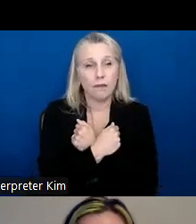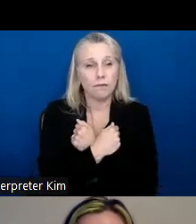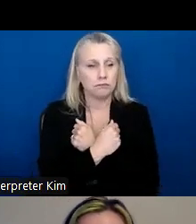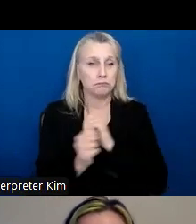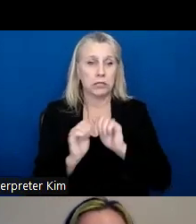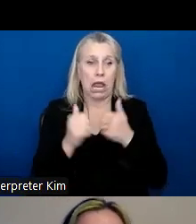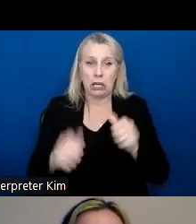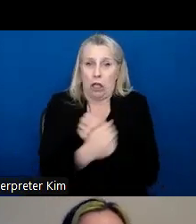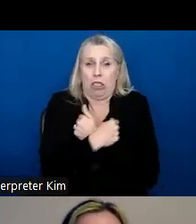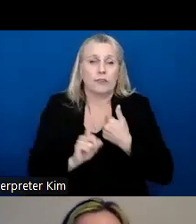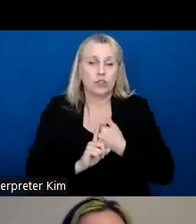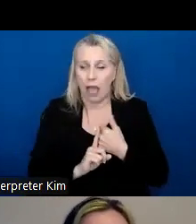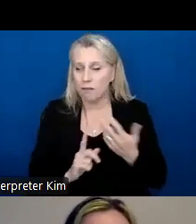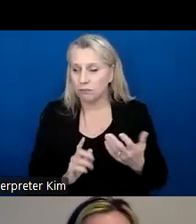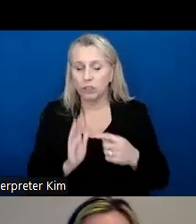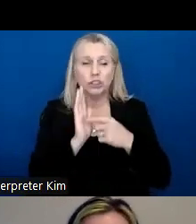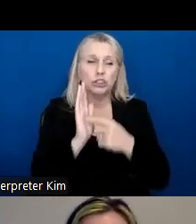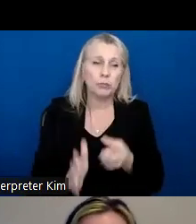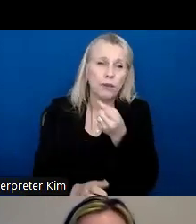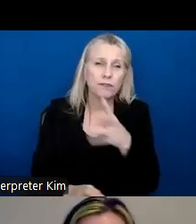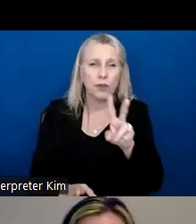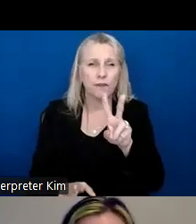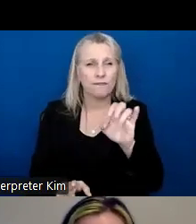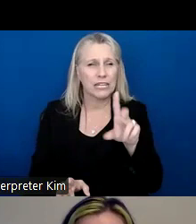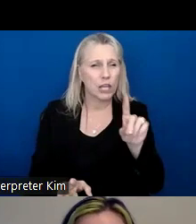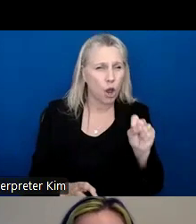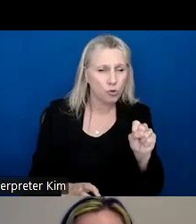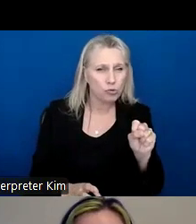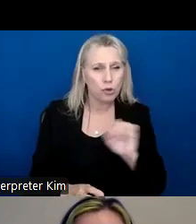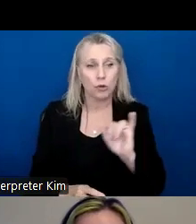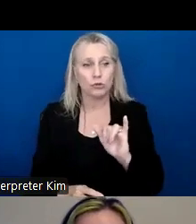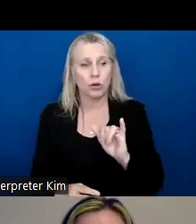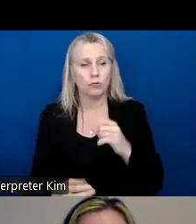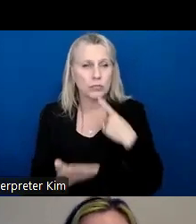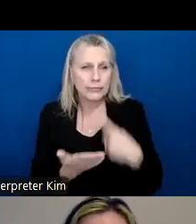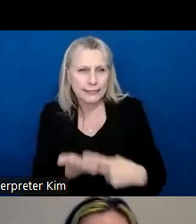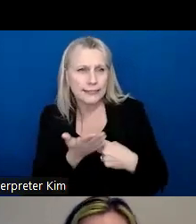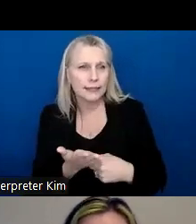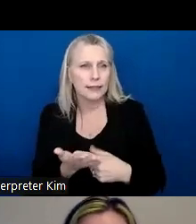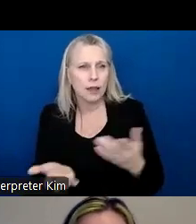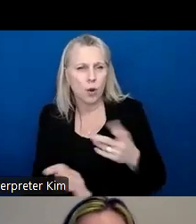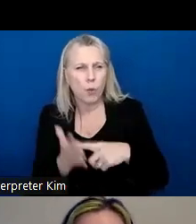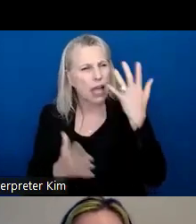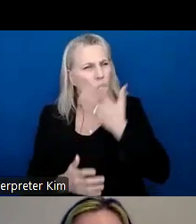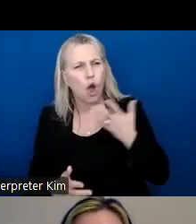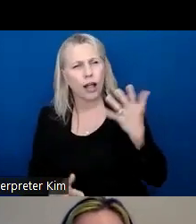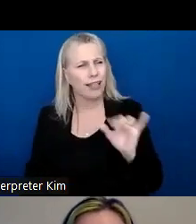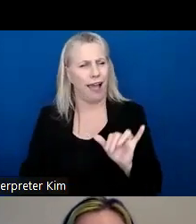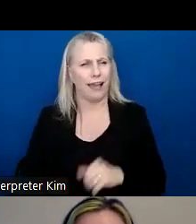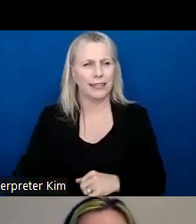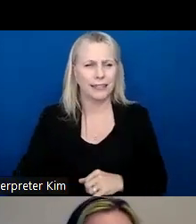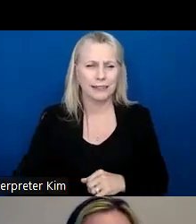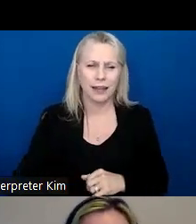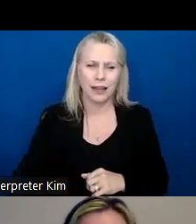ourselves and, you know, showing them a couple of videos, but also talking about what does that look like? Um,